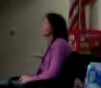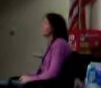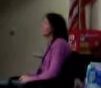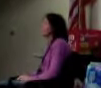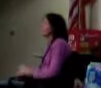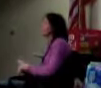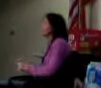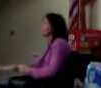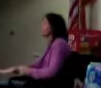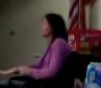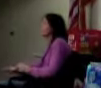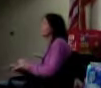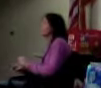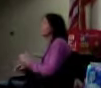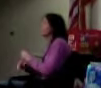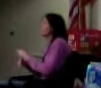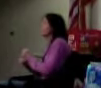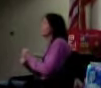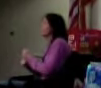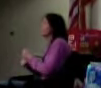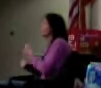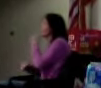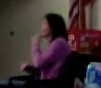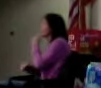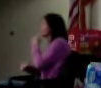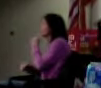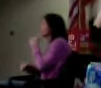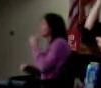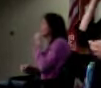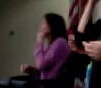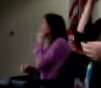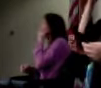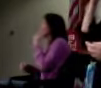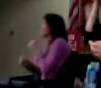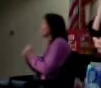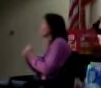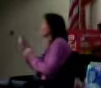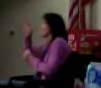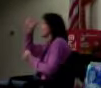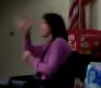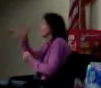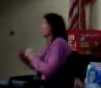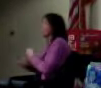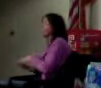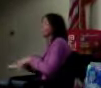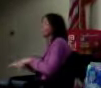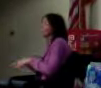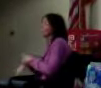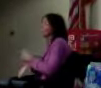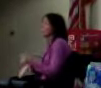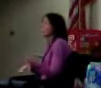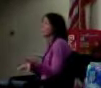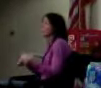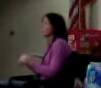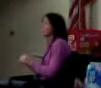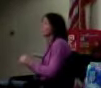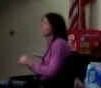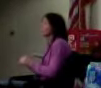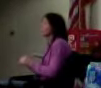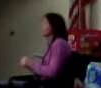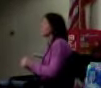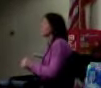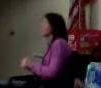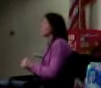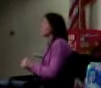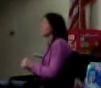When I was little, I used to make homey ice cream with my grandpa. I think we don't really do it anymore, because, like, I'm at school